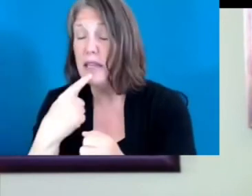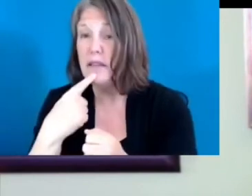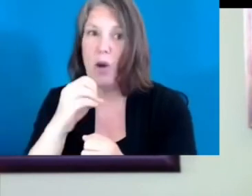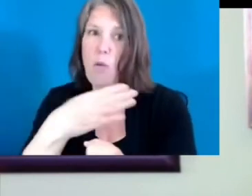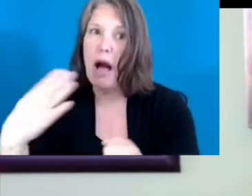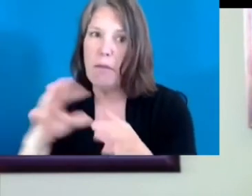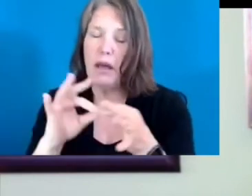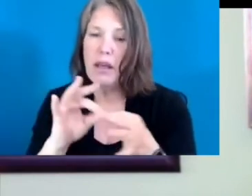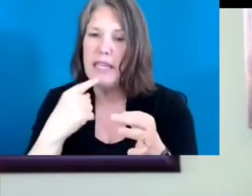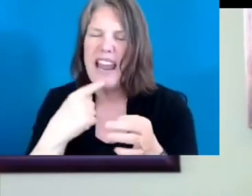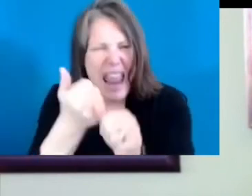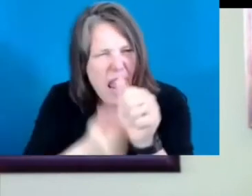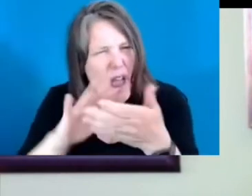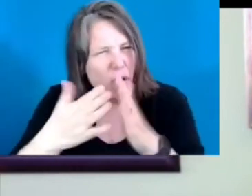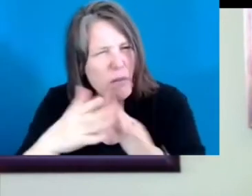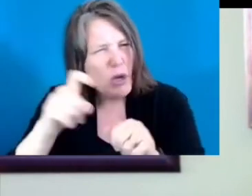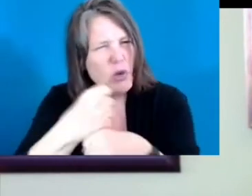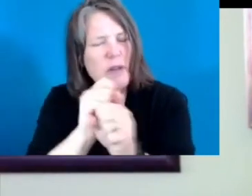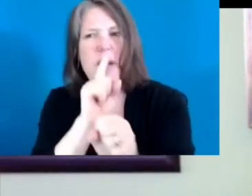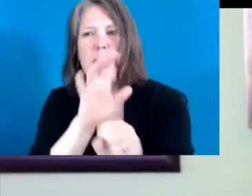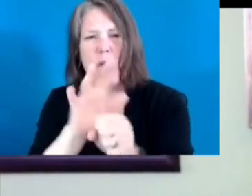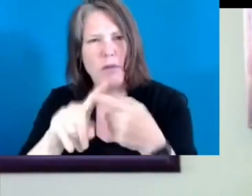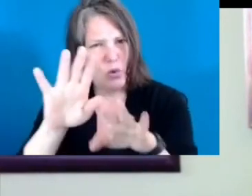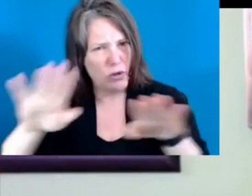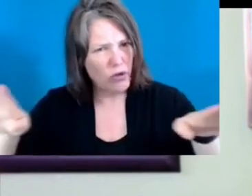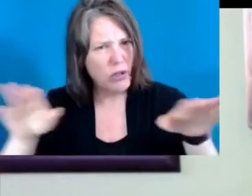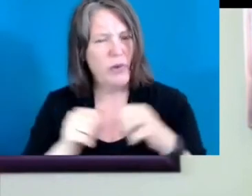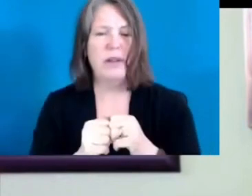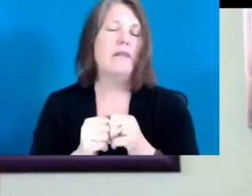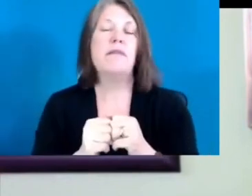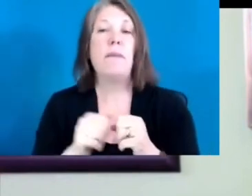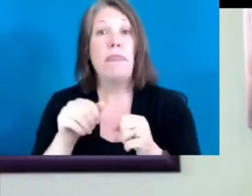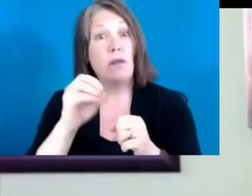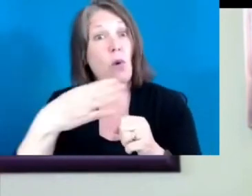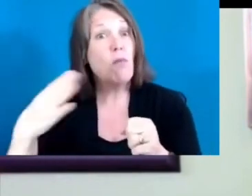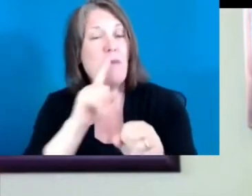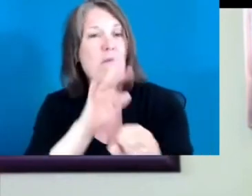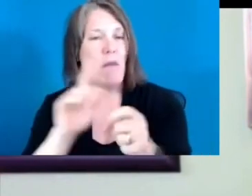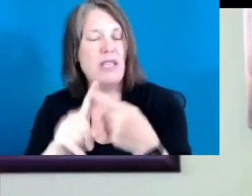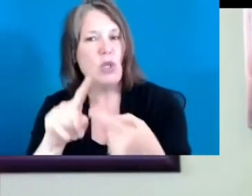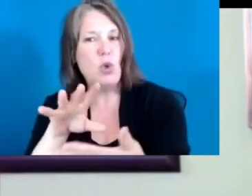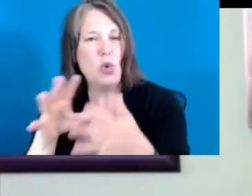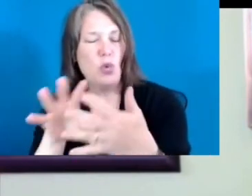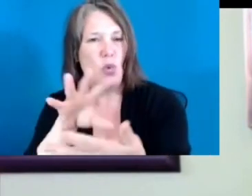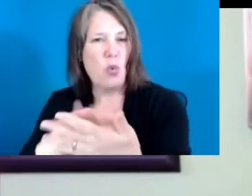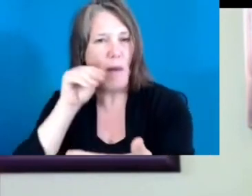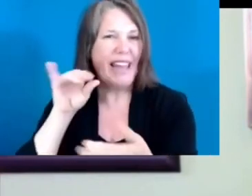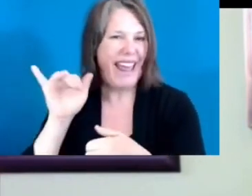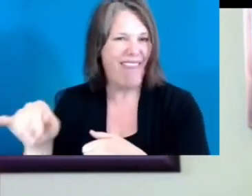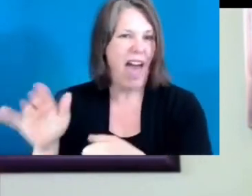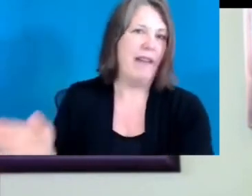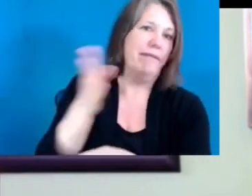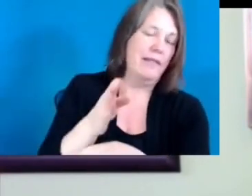every community should make a promise to its children. And so he promised to replicate Harlem Children's Zone in 21